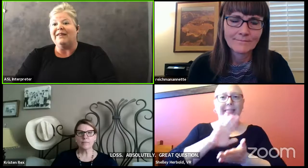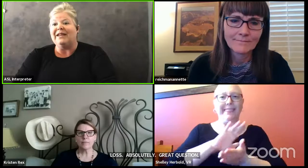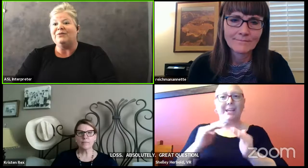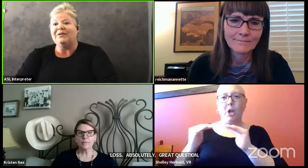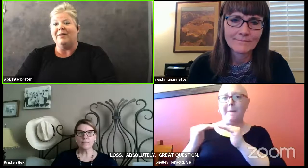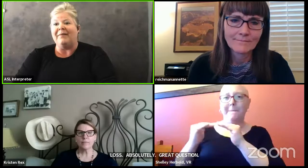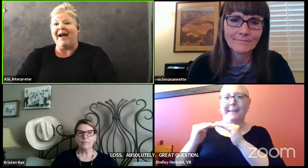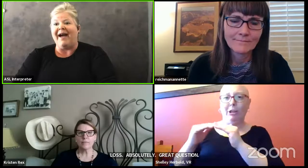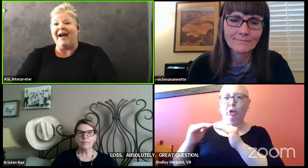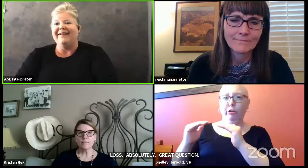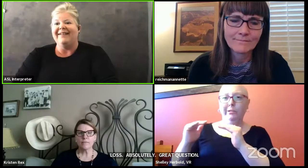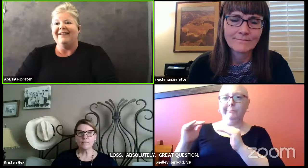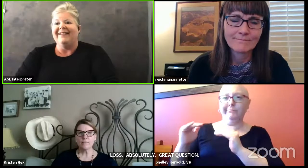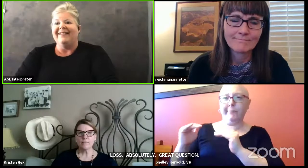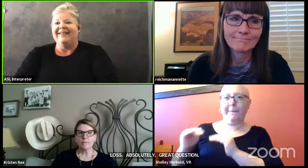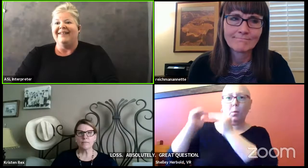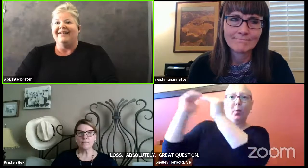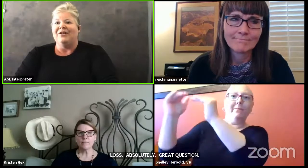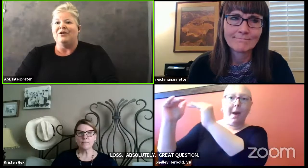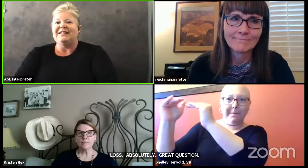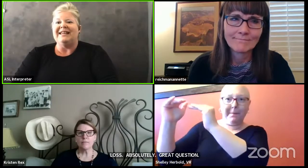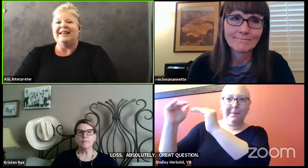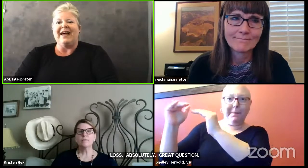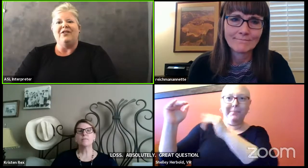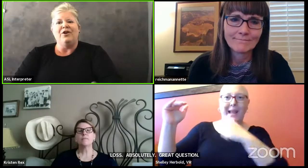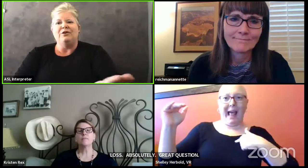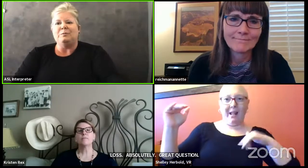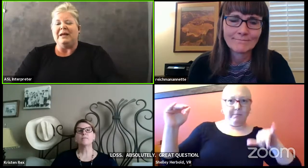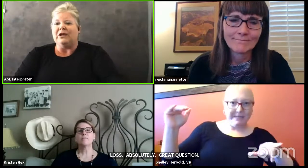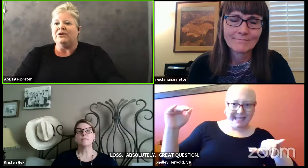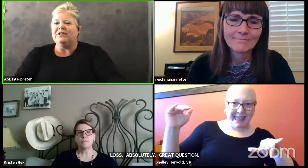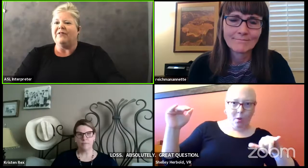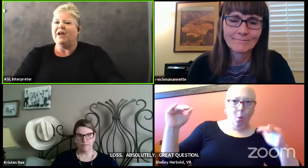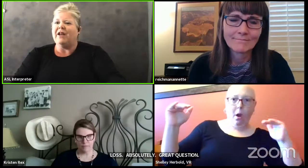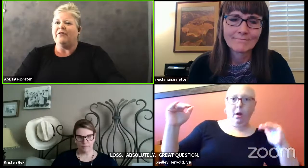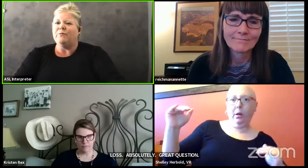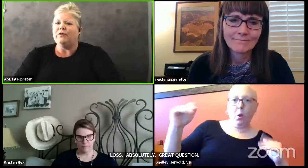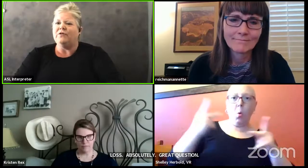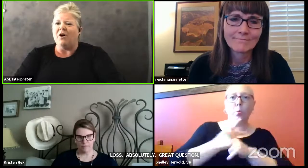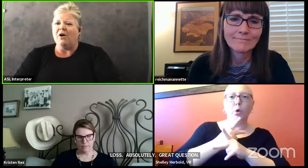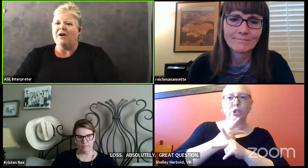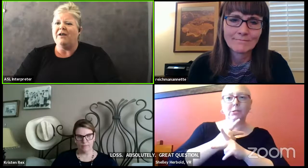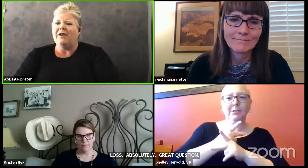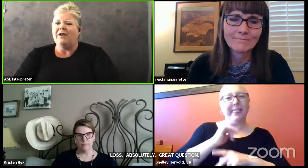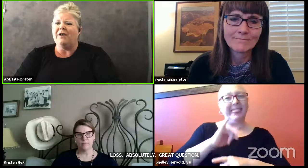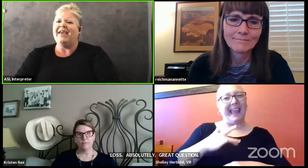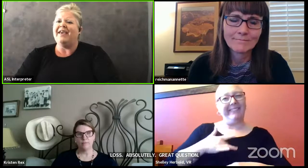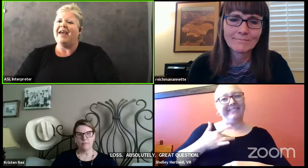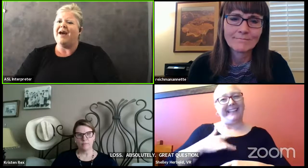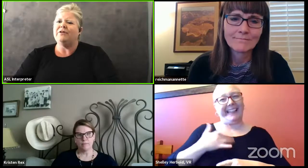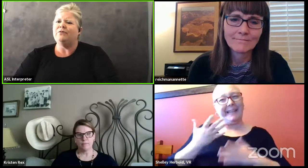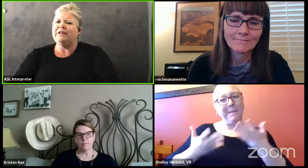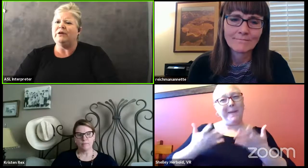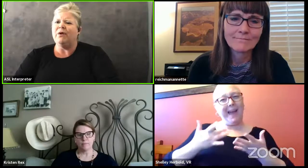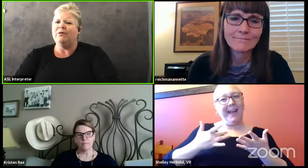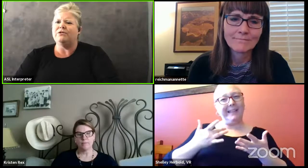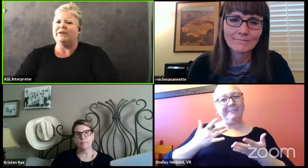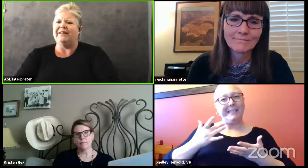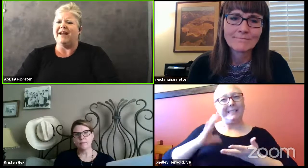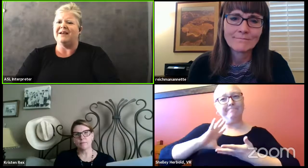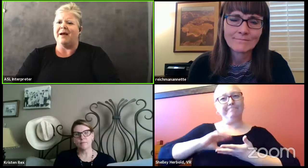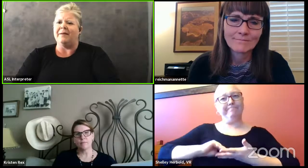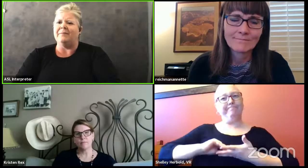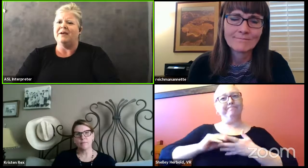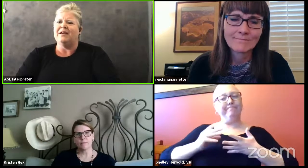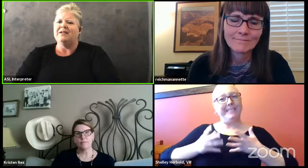feel when they do come back. Noticing that those peers have kind of moved on and they haven't really grown